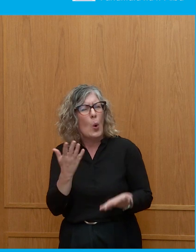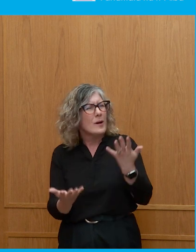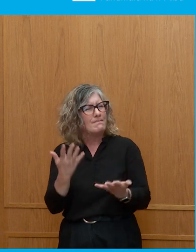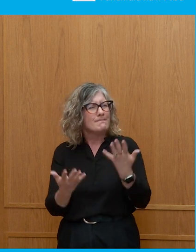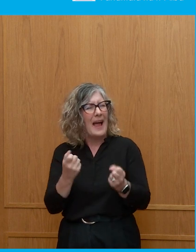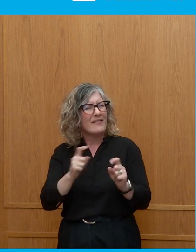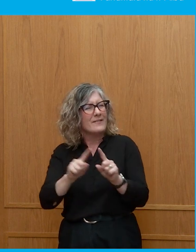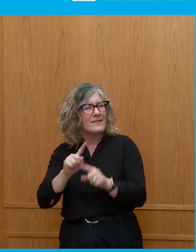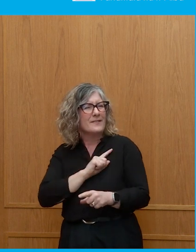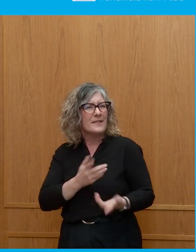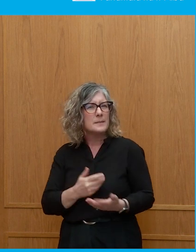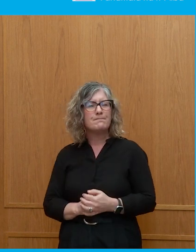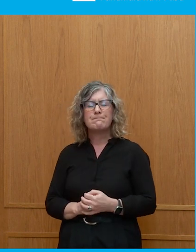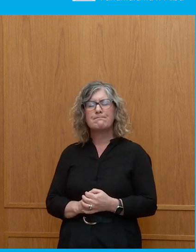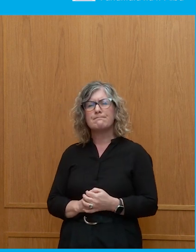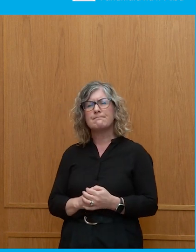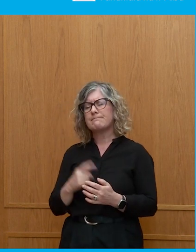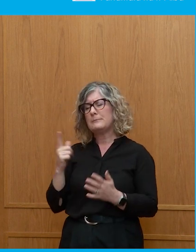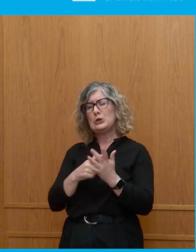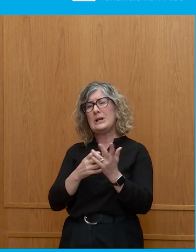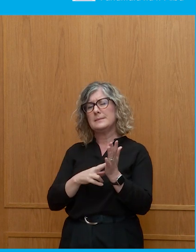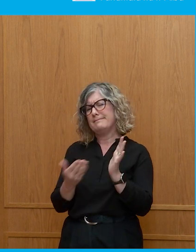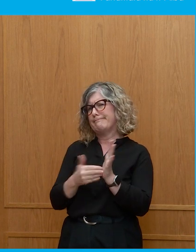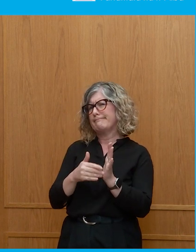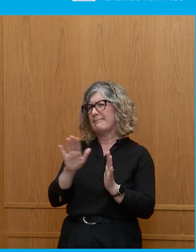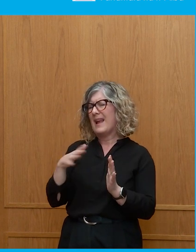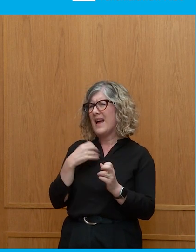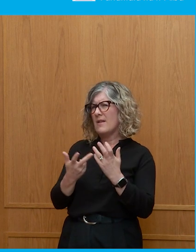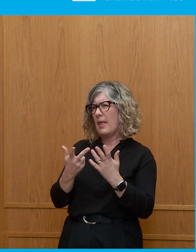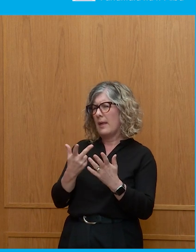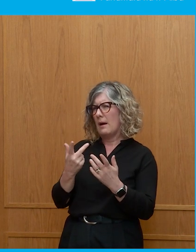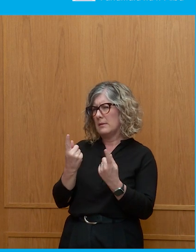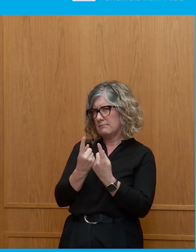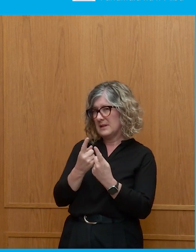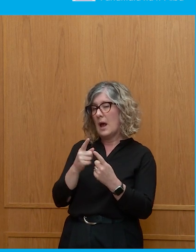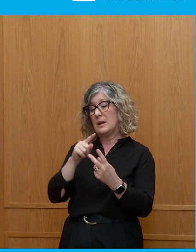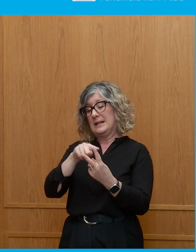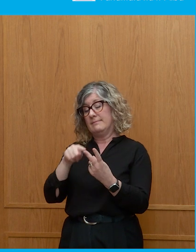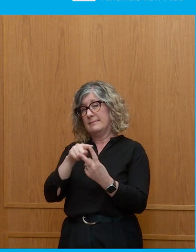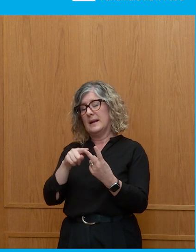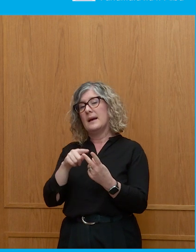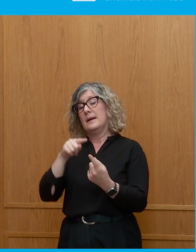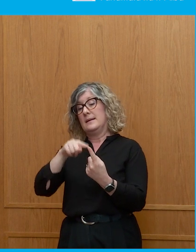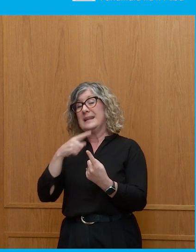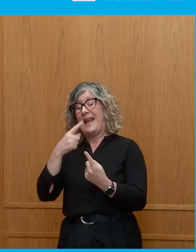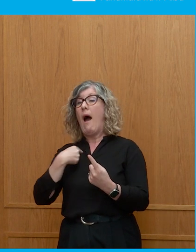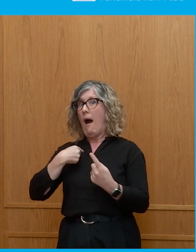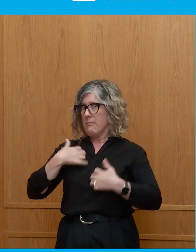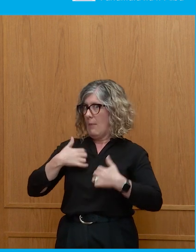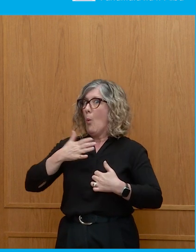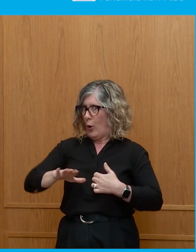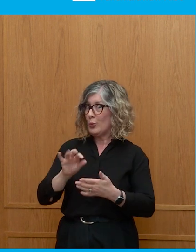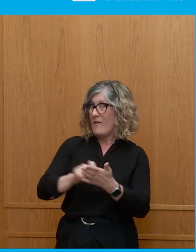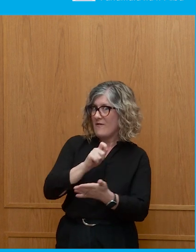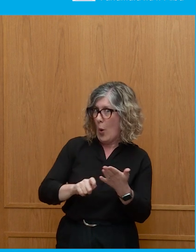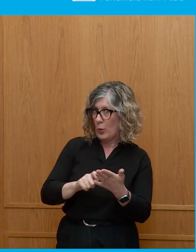one other element, because there's the intent or the interest in voting and then there's the actual practice of doing it. I'm